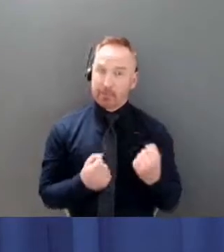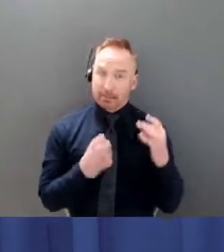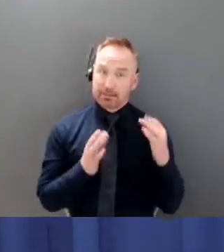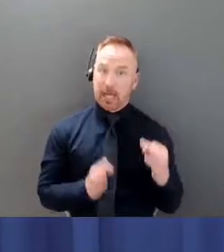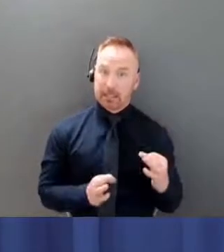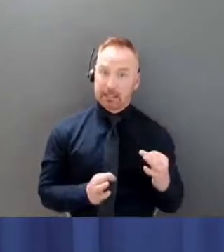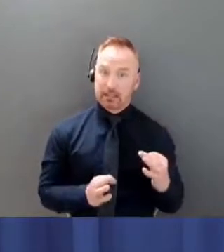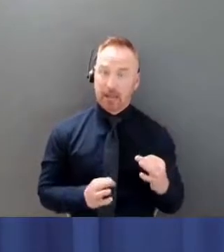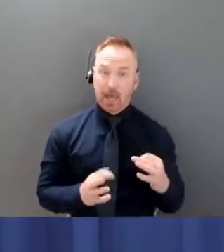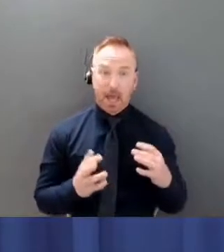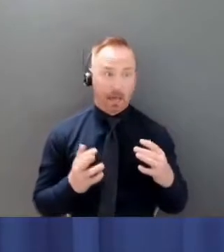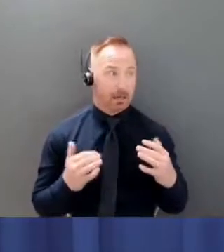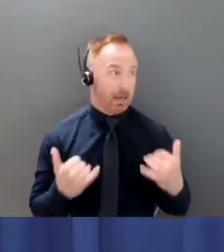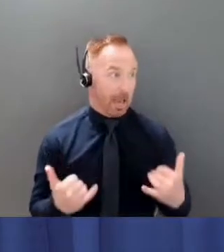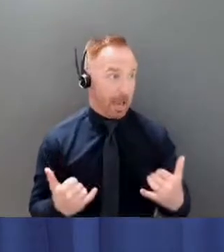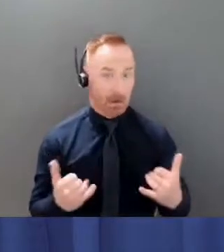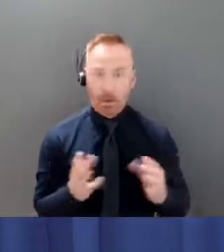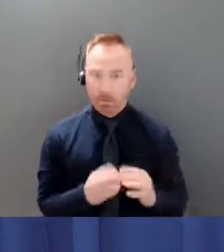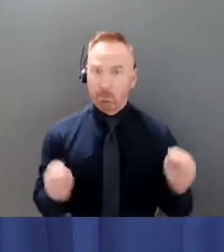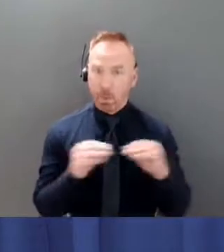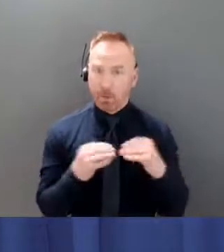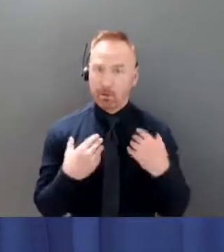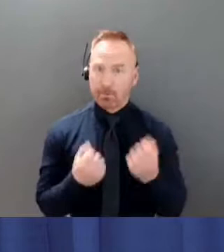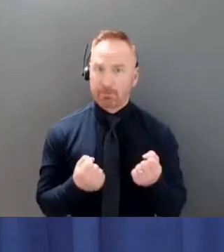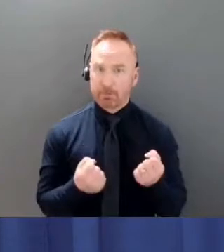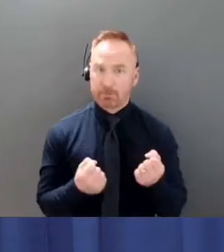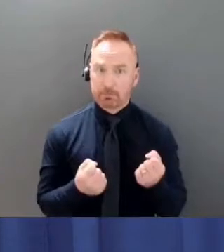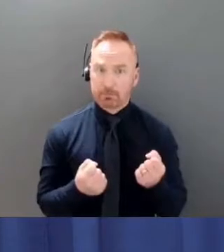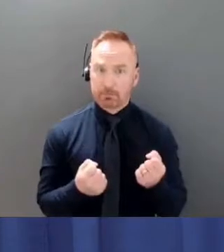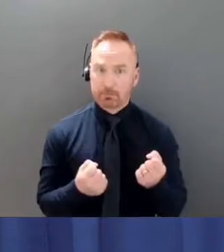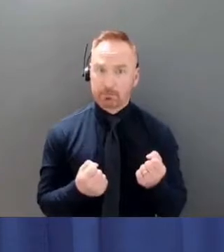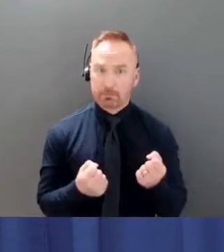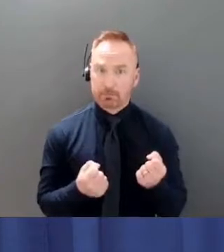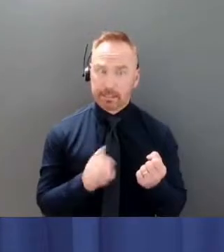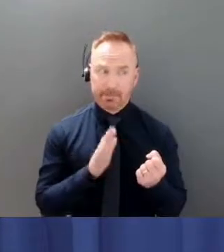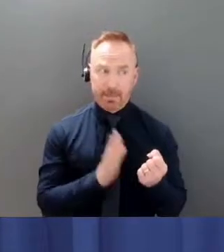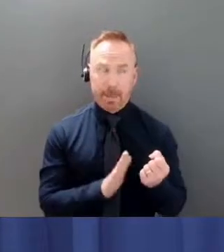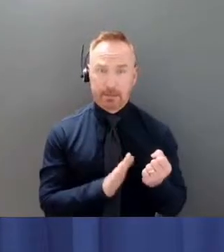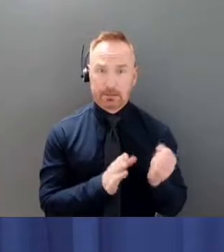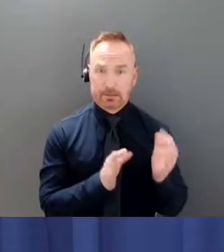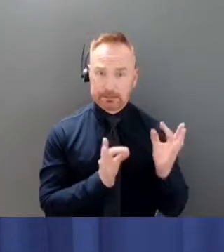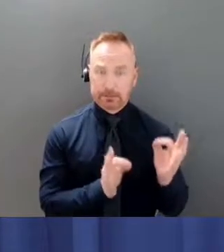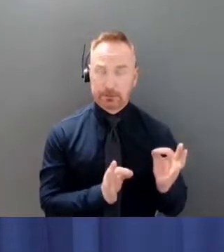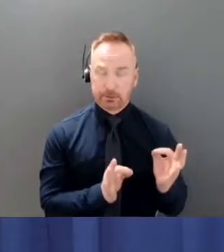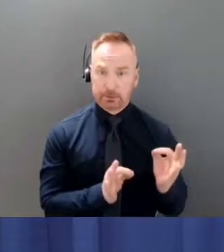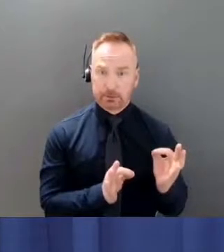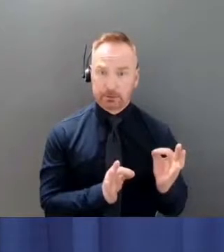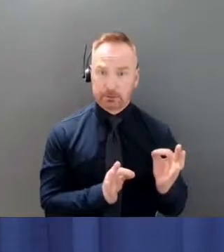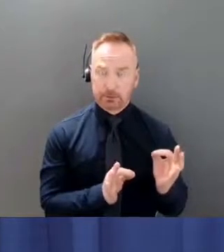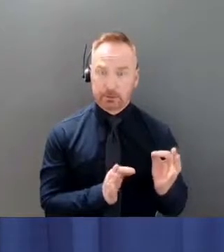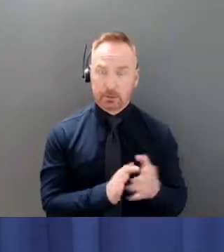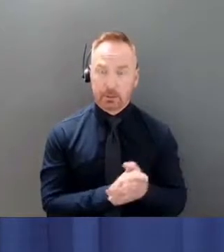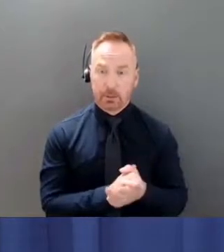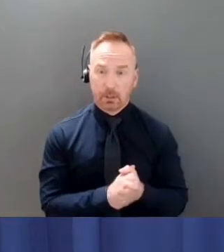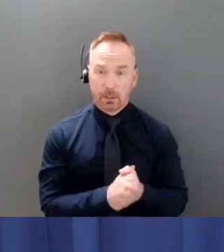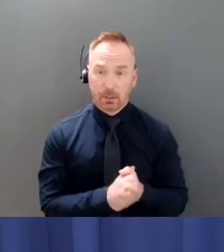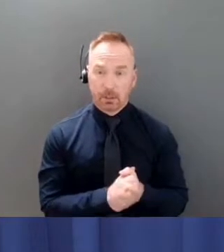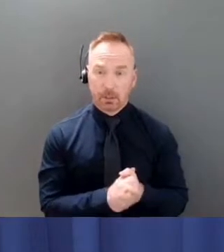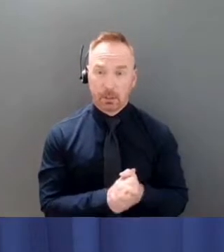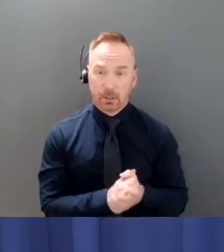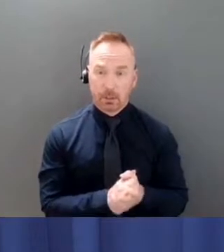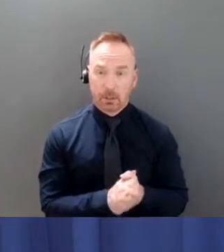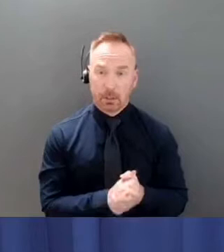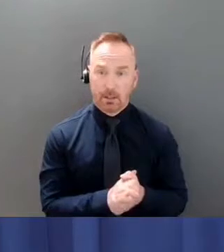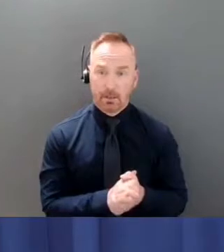confident in that measure, that it's a